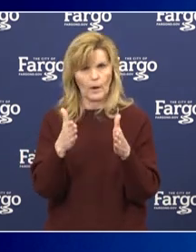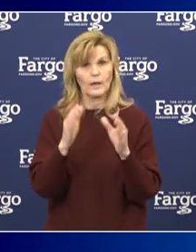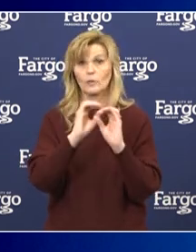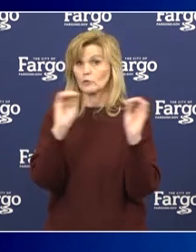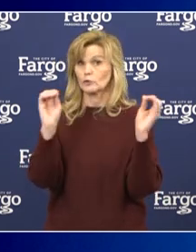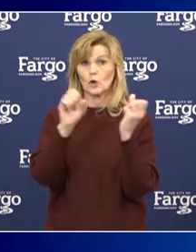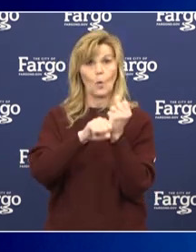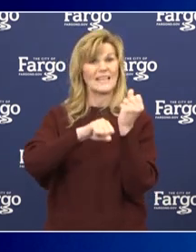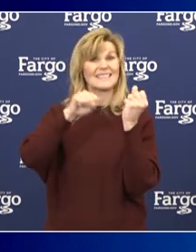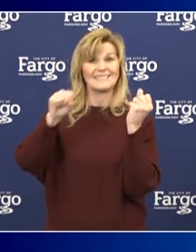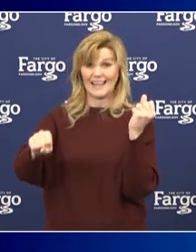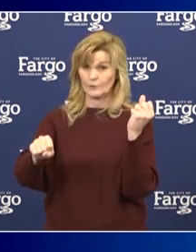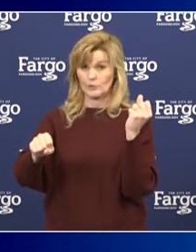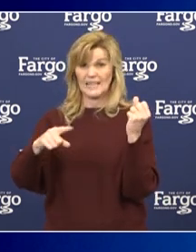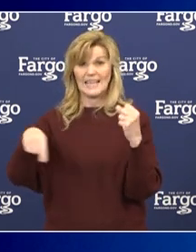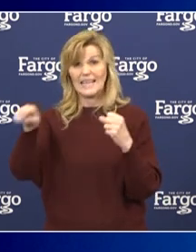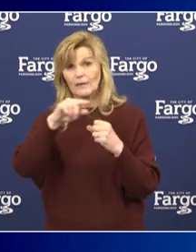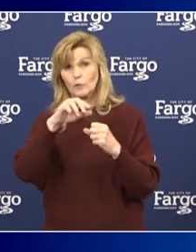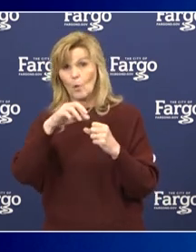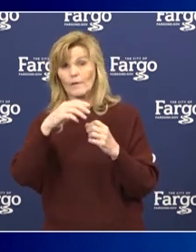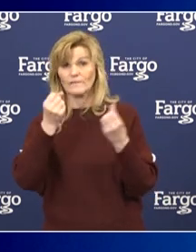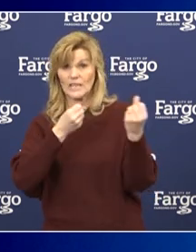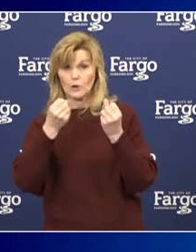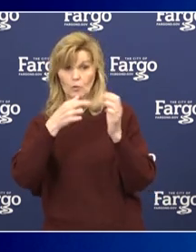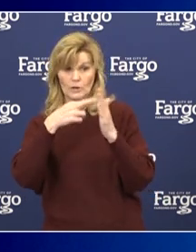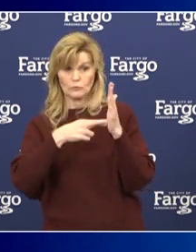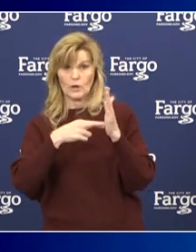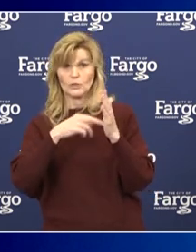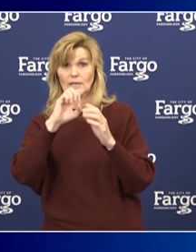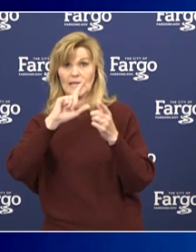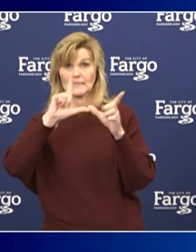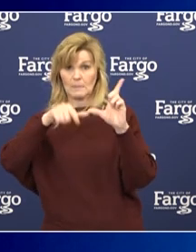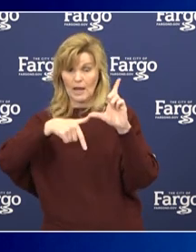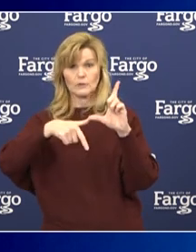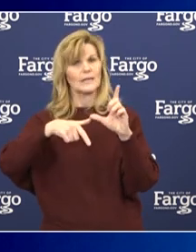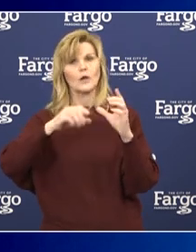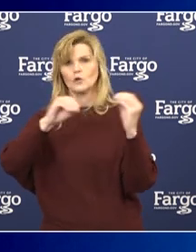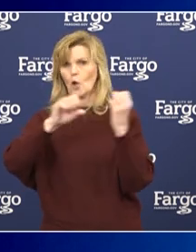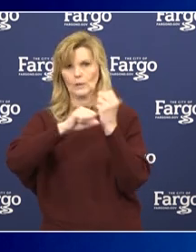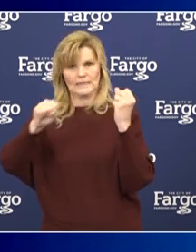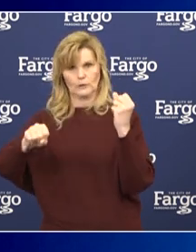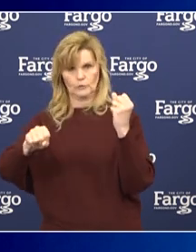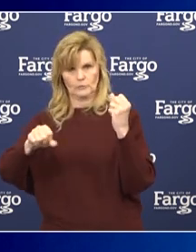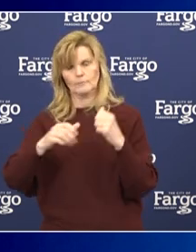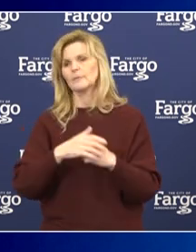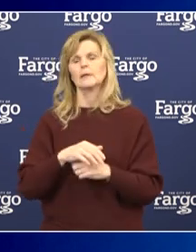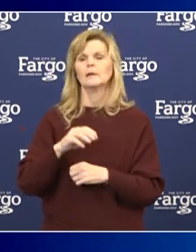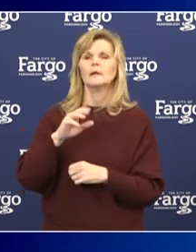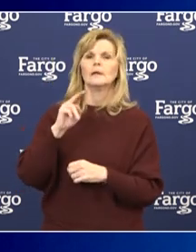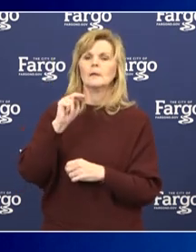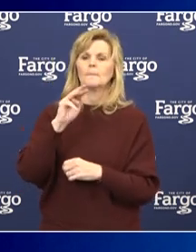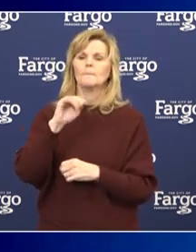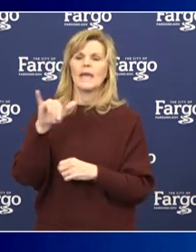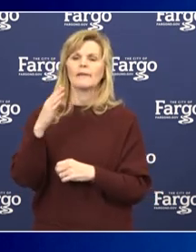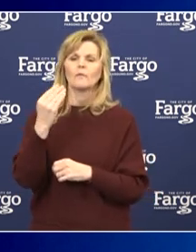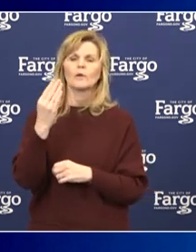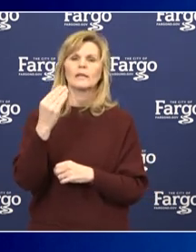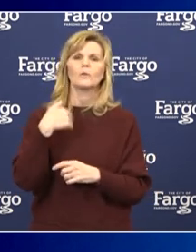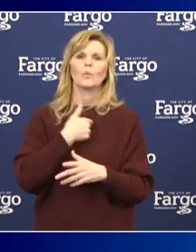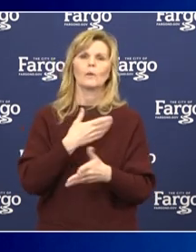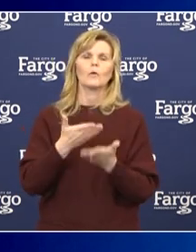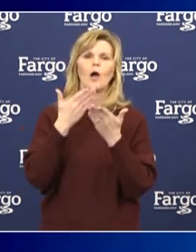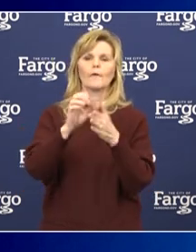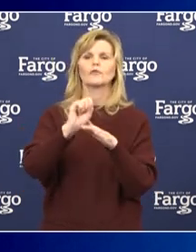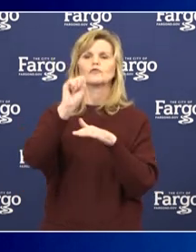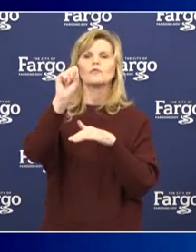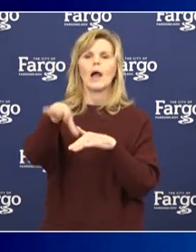for expired vehicle registrations. Starting April 14, the Clay County Motor Vehicle Department will offer drop